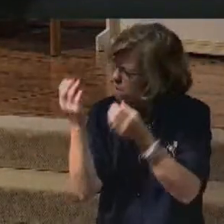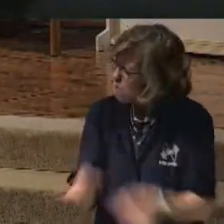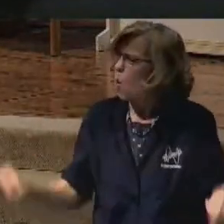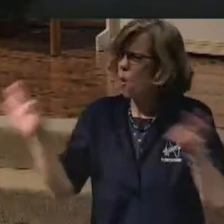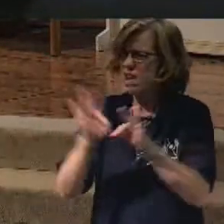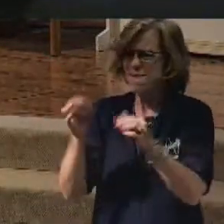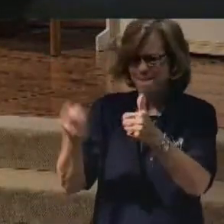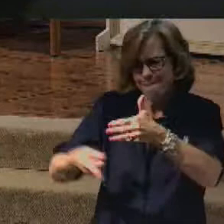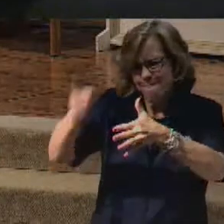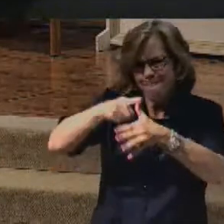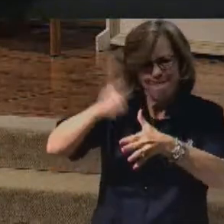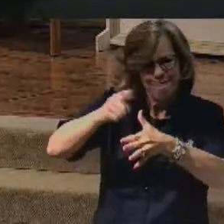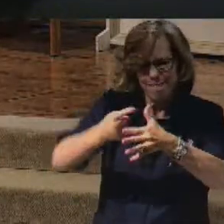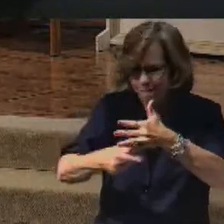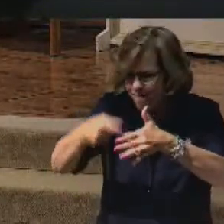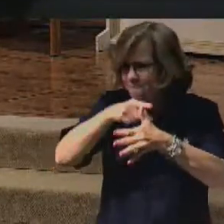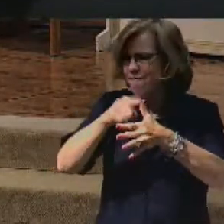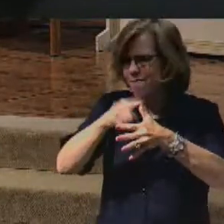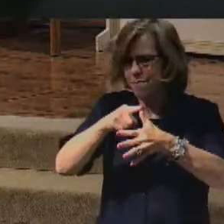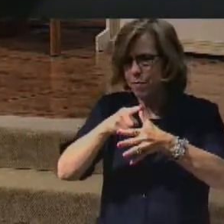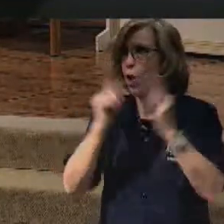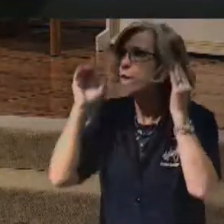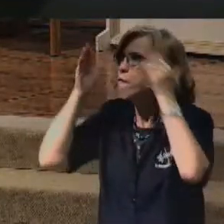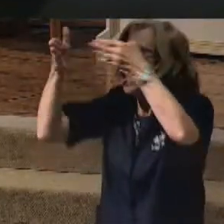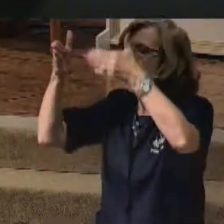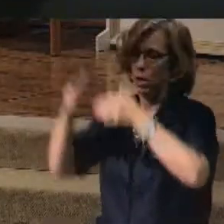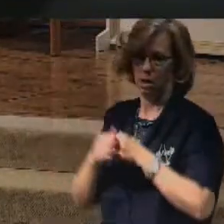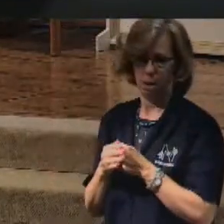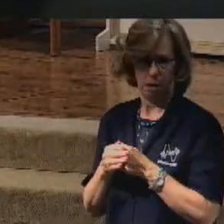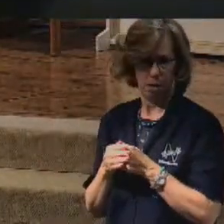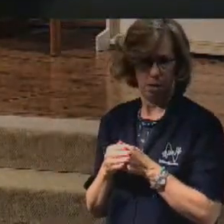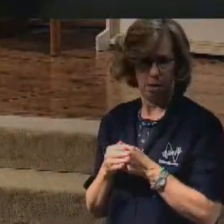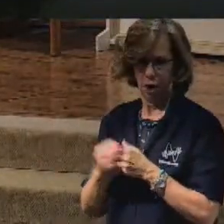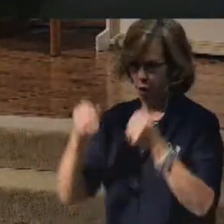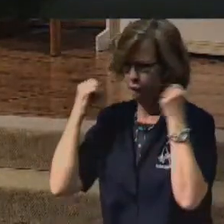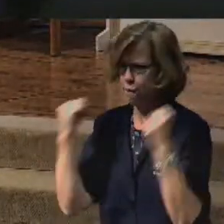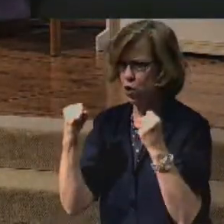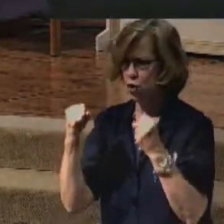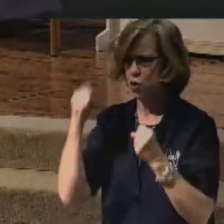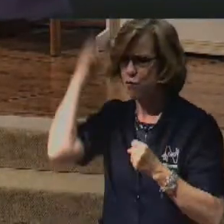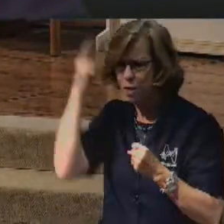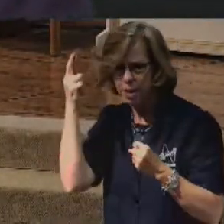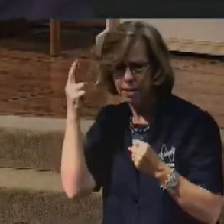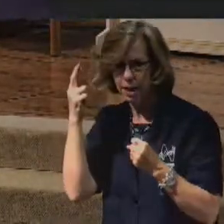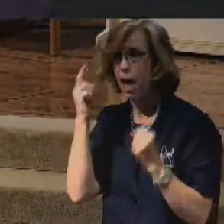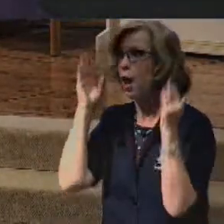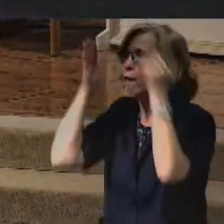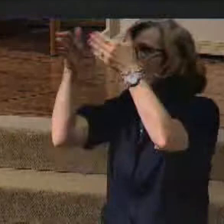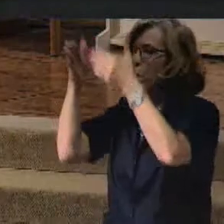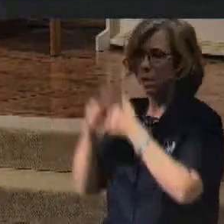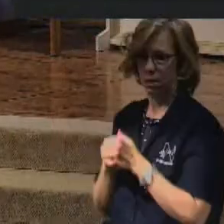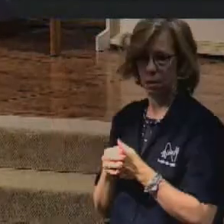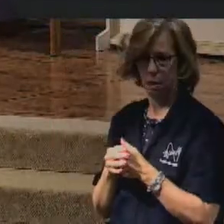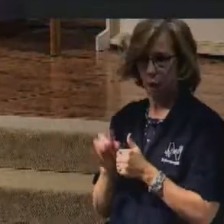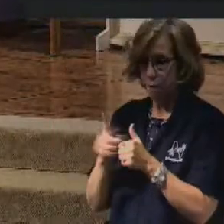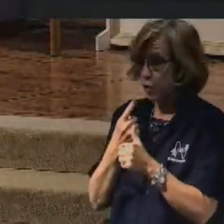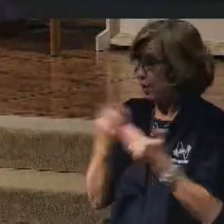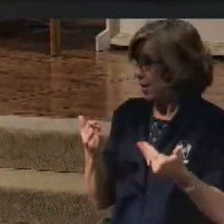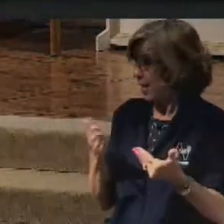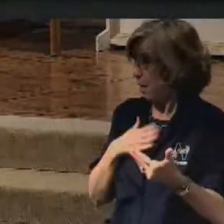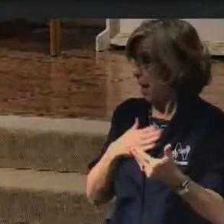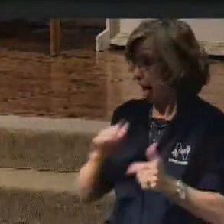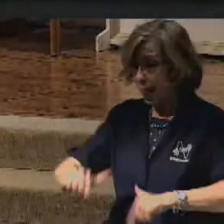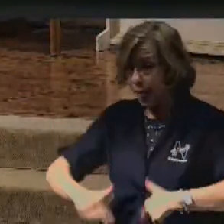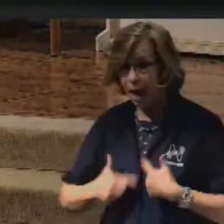thing I'm going to do. I'm going to stay focused. Our focal point. We have a firm purpose and a focal point. This is the first thing in my life.